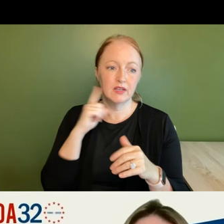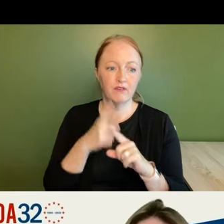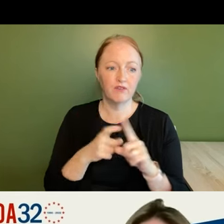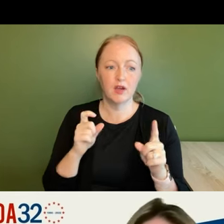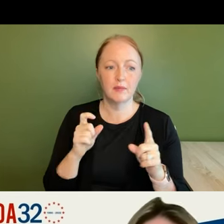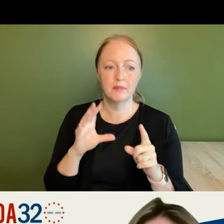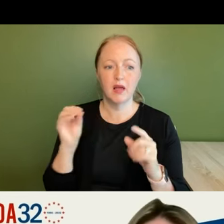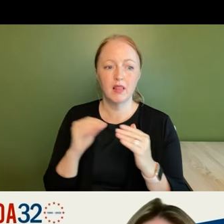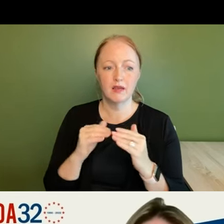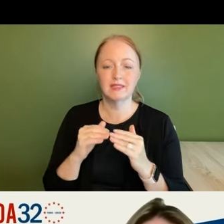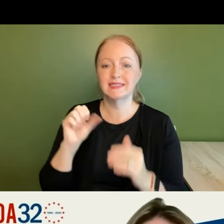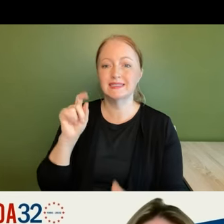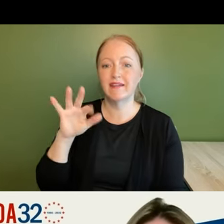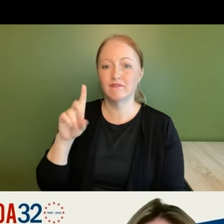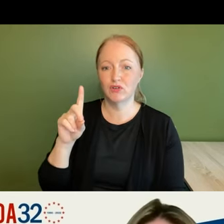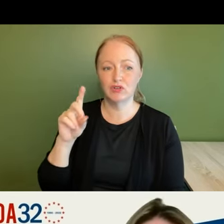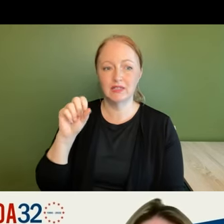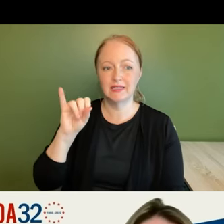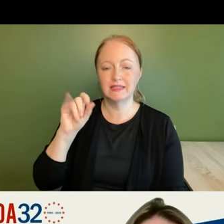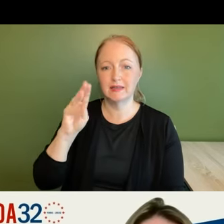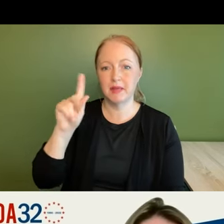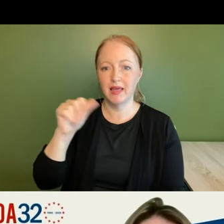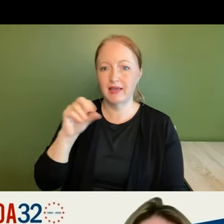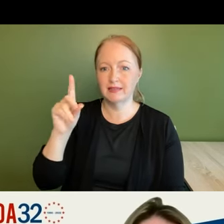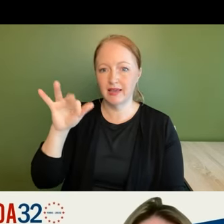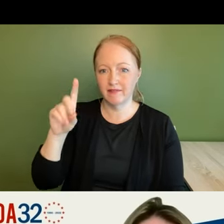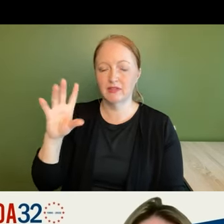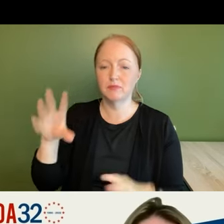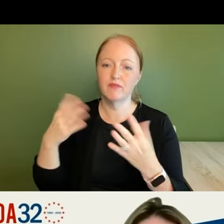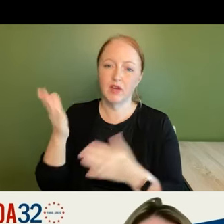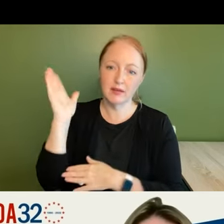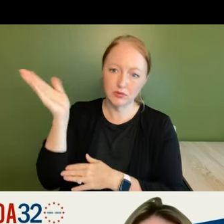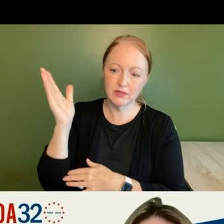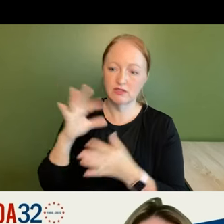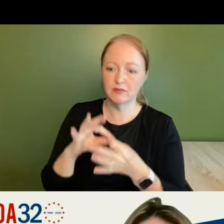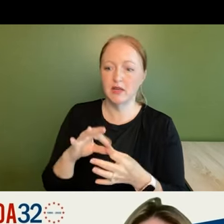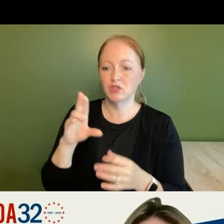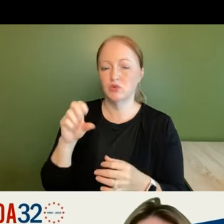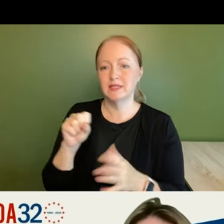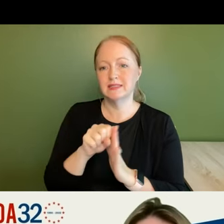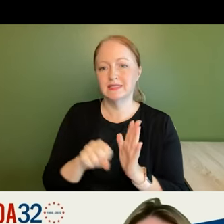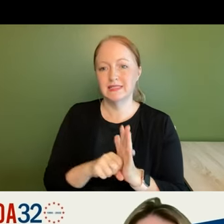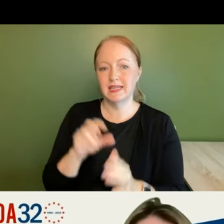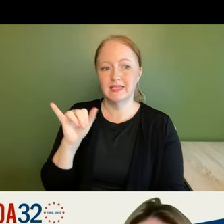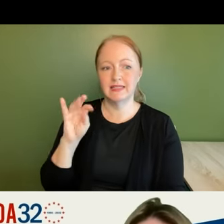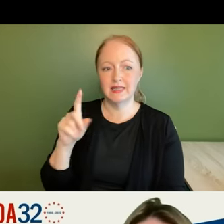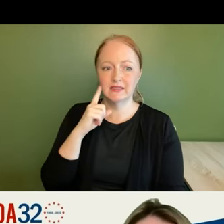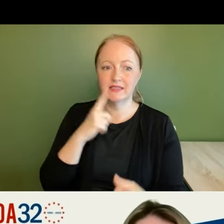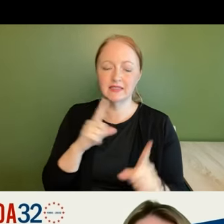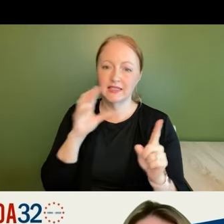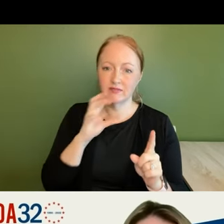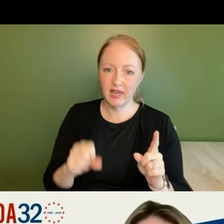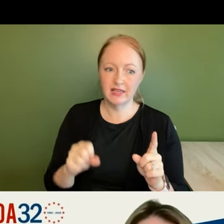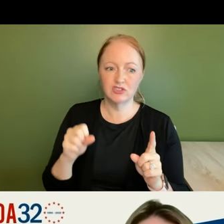our colleagues at stanford isabella and david who will provide a presentation on the u.s state index on successful aging